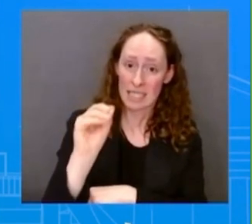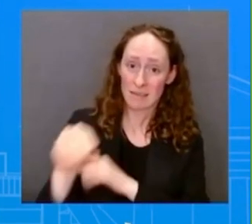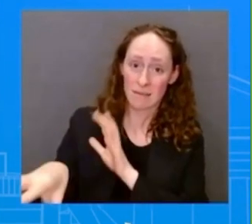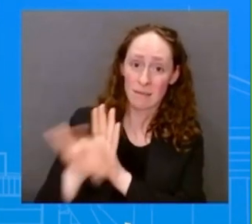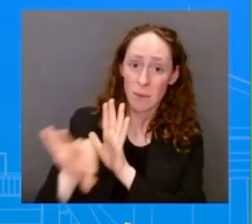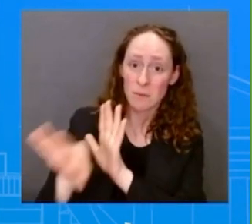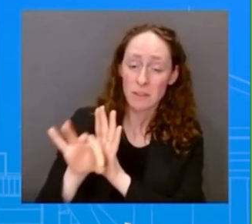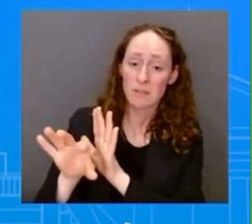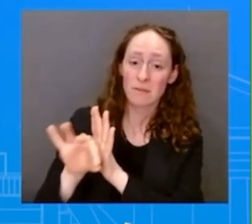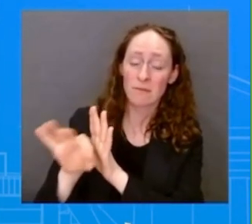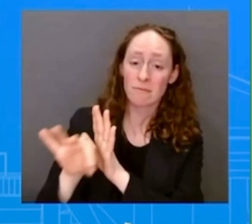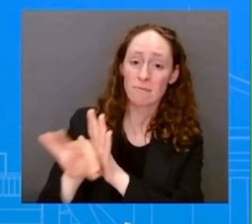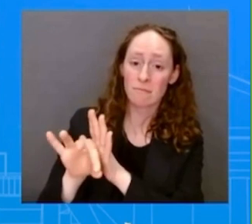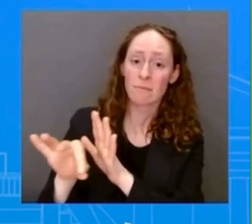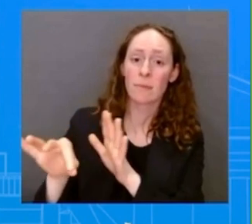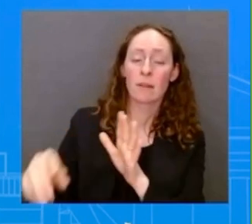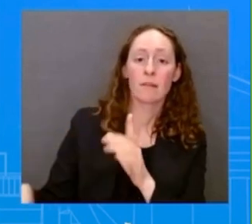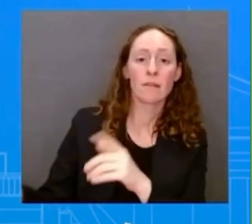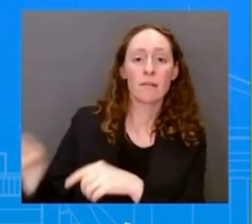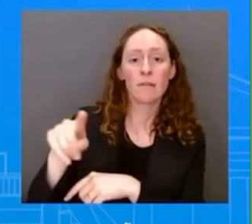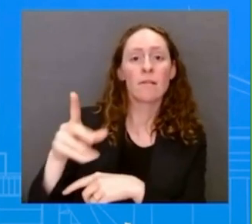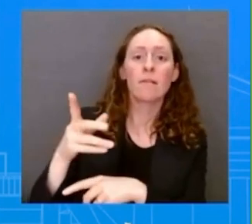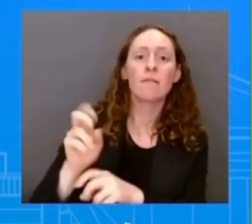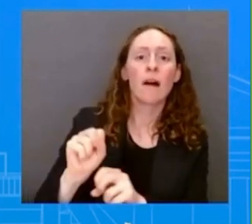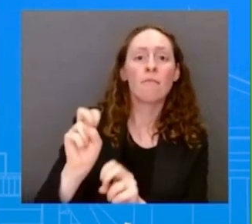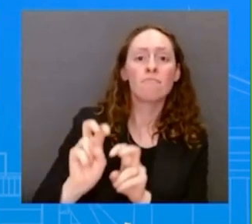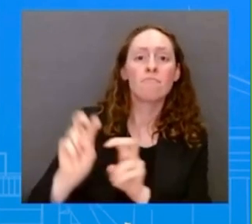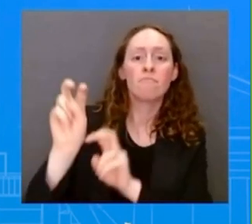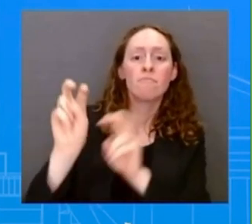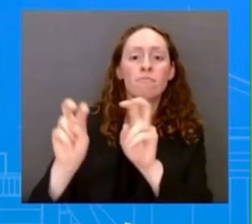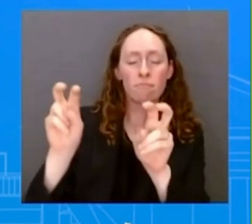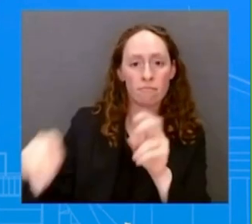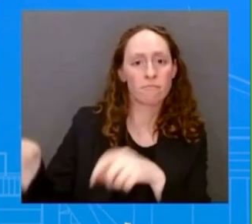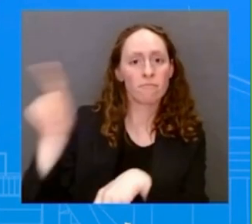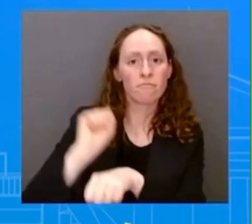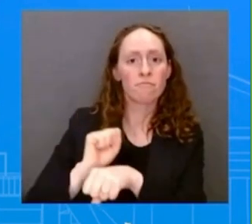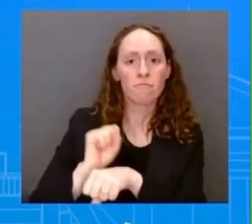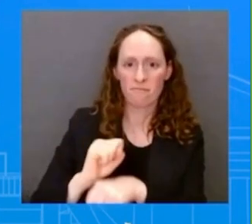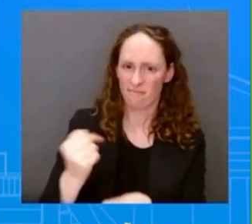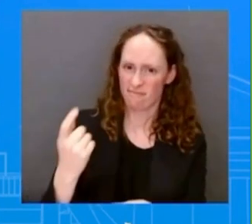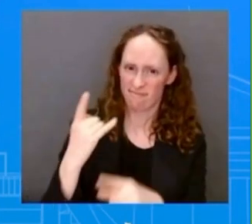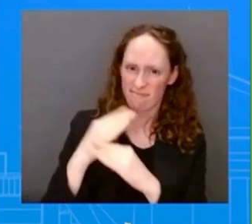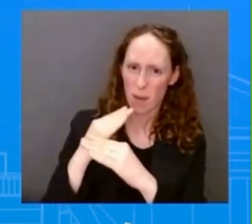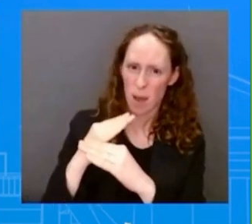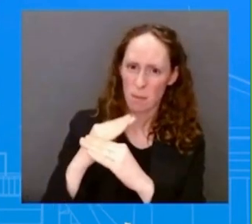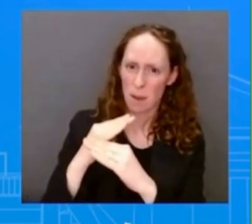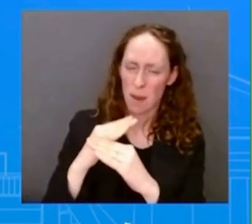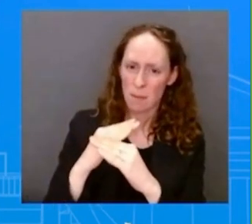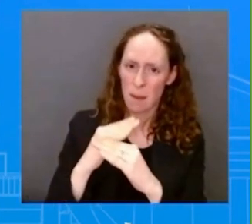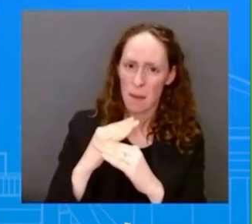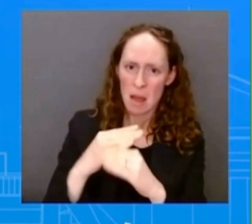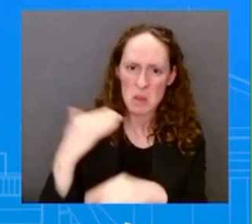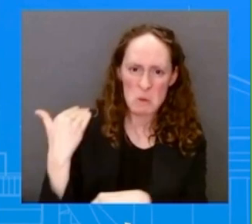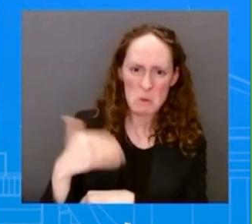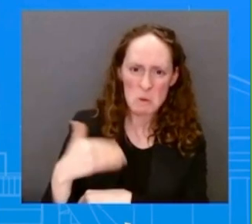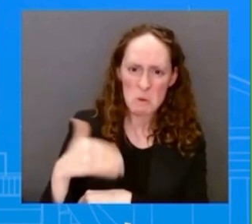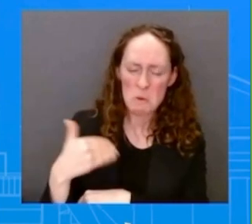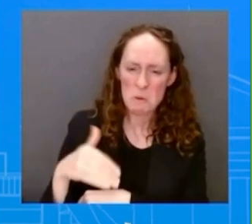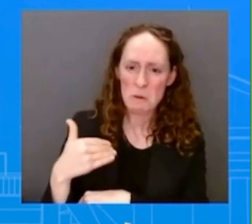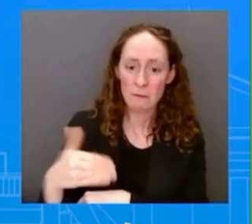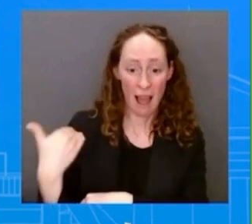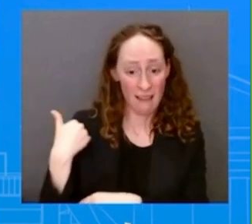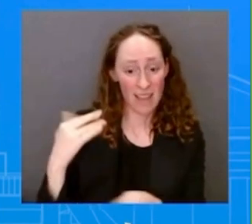DOD. Uh, right at a time when budget has gone forward and you got the top leaders of the Defense Department